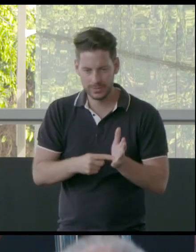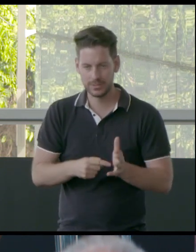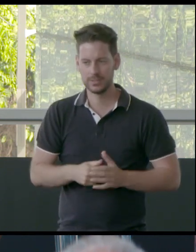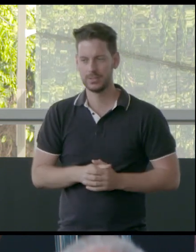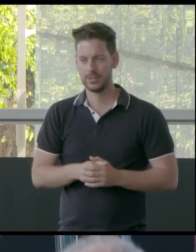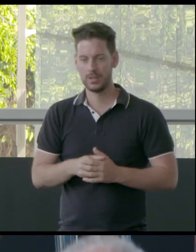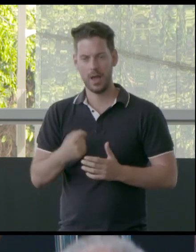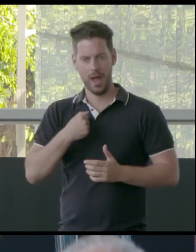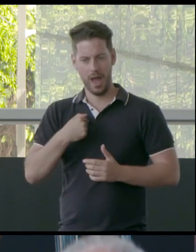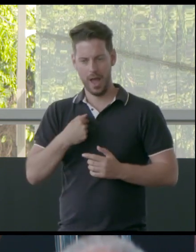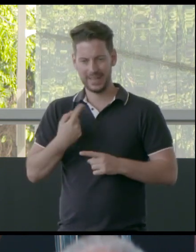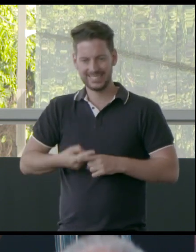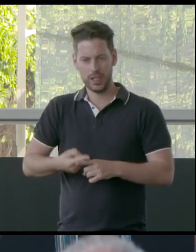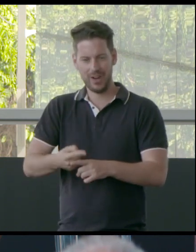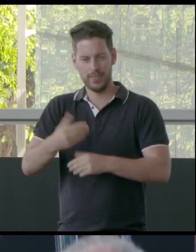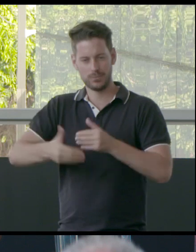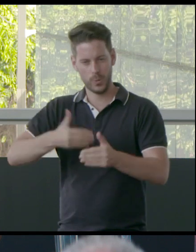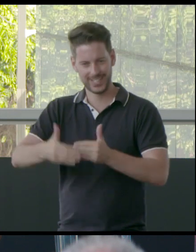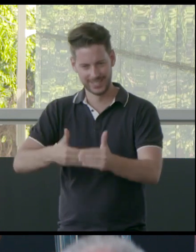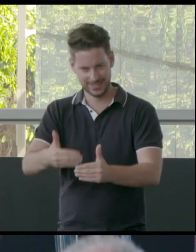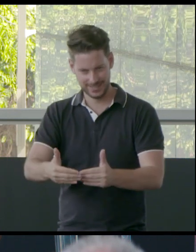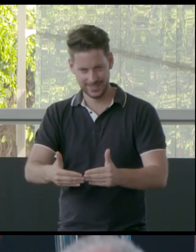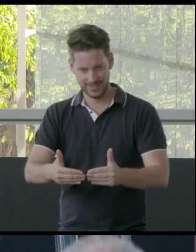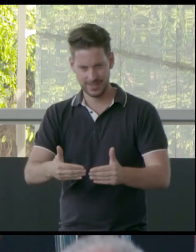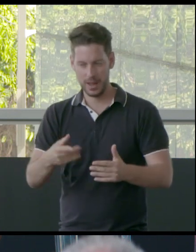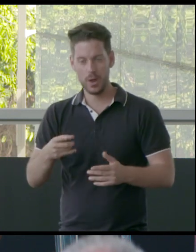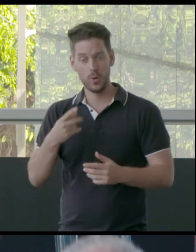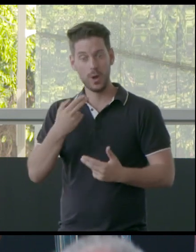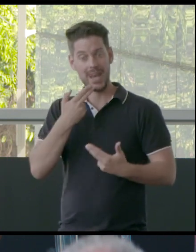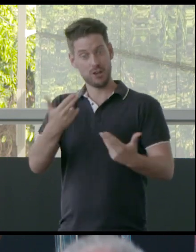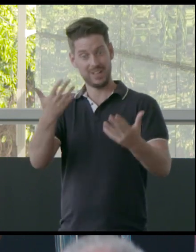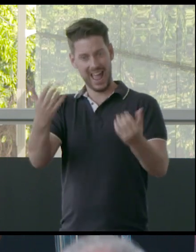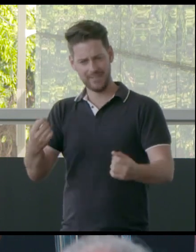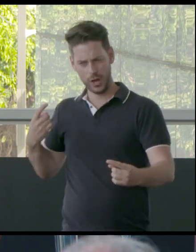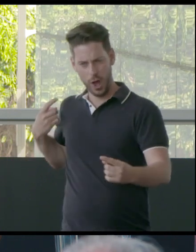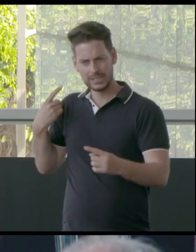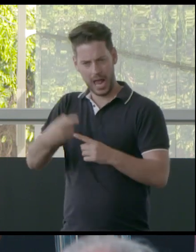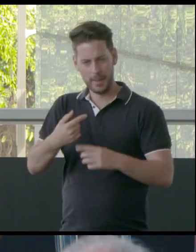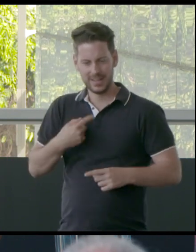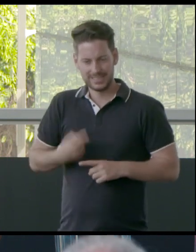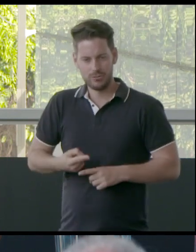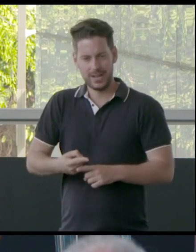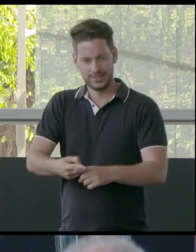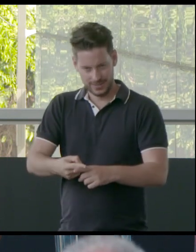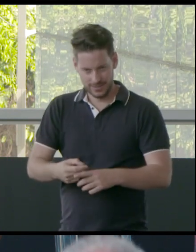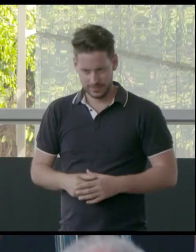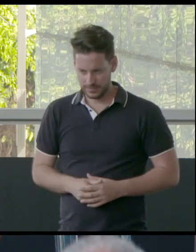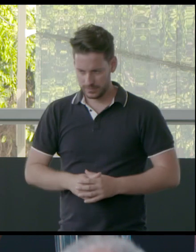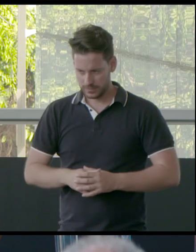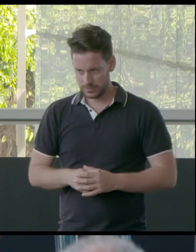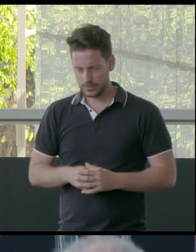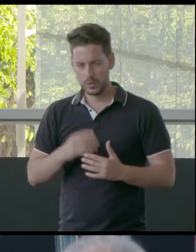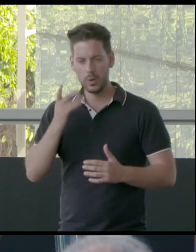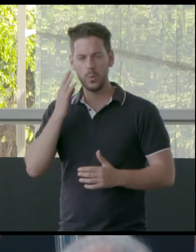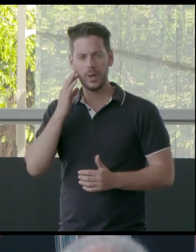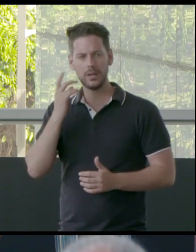And I'm accelerating those processes that naturally occur in our atmosphere. And I think when